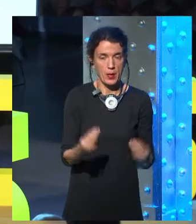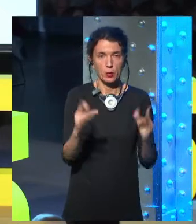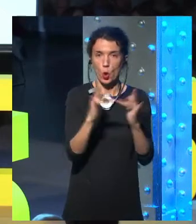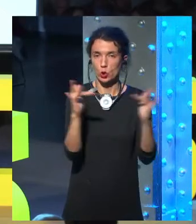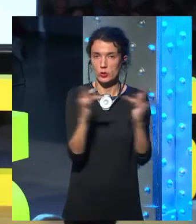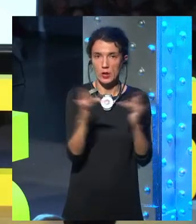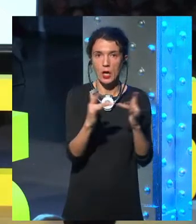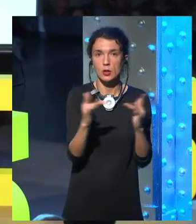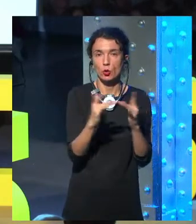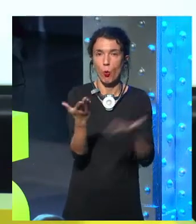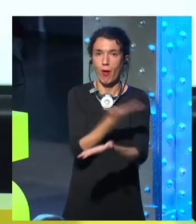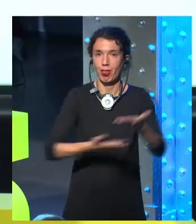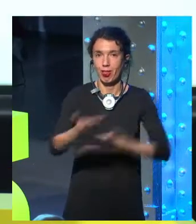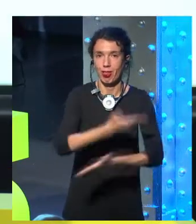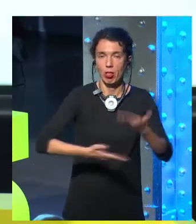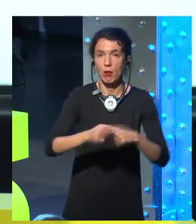trying to replace each other.